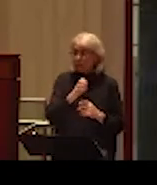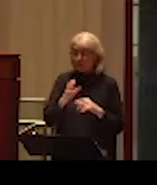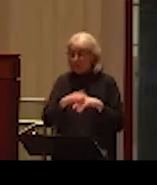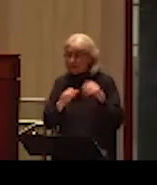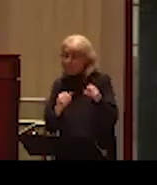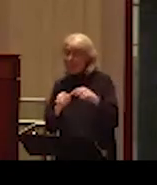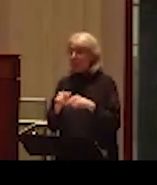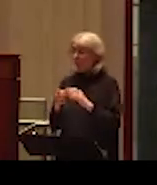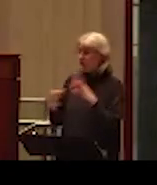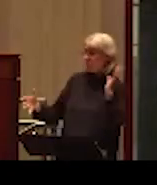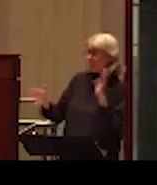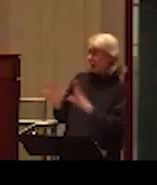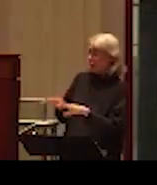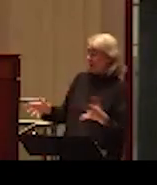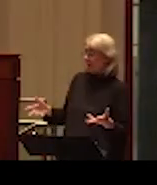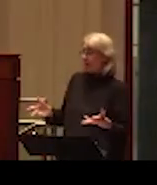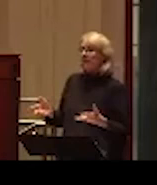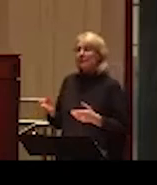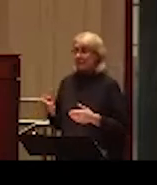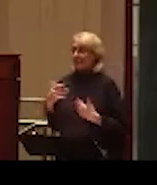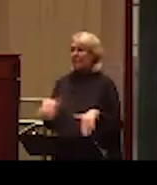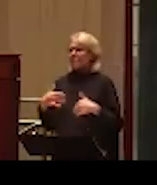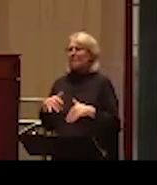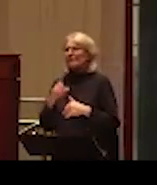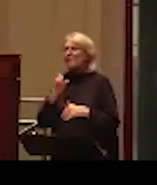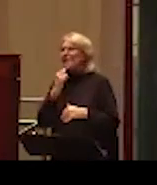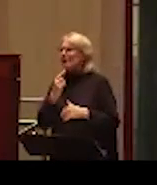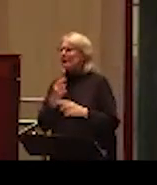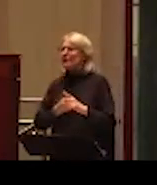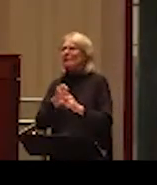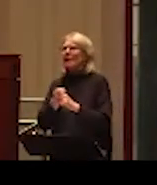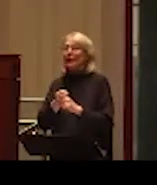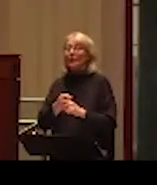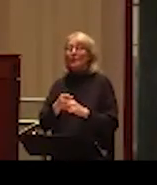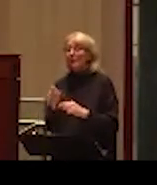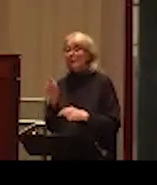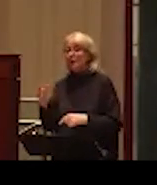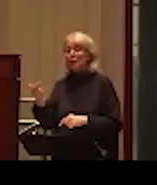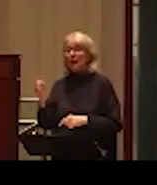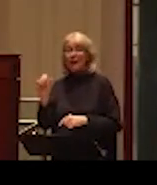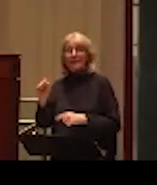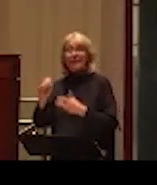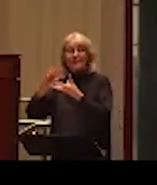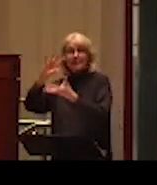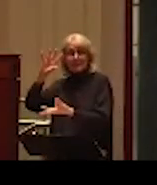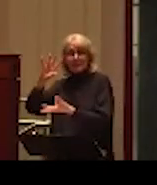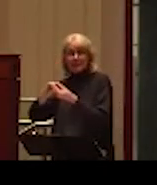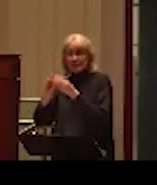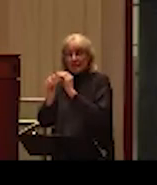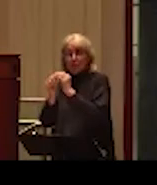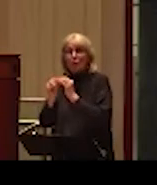So it's very serious. And when I looked at the GSS data, General Social Survey on victimization data,